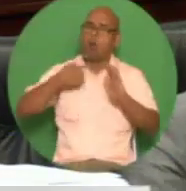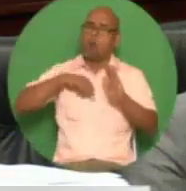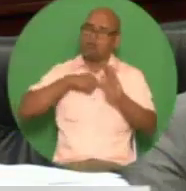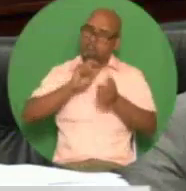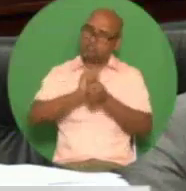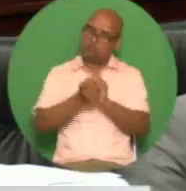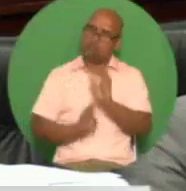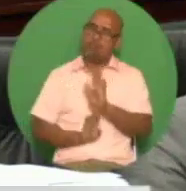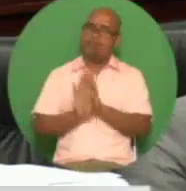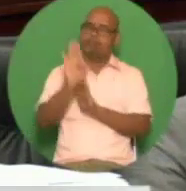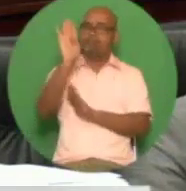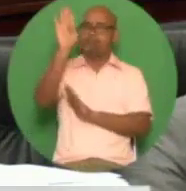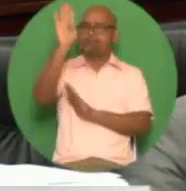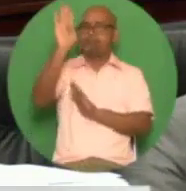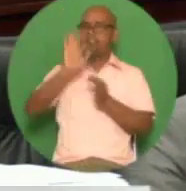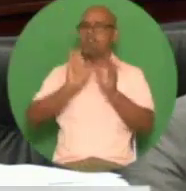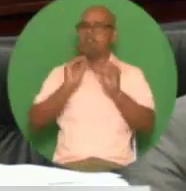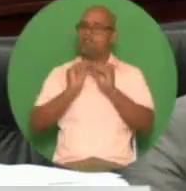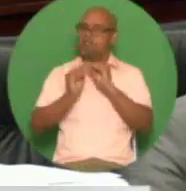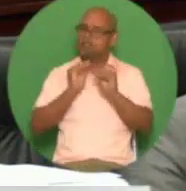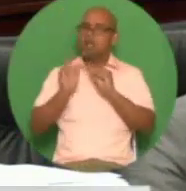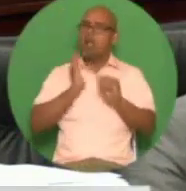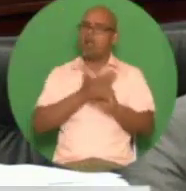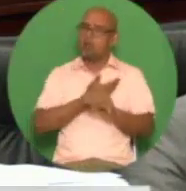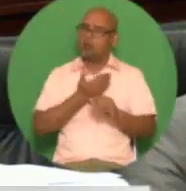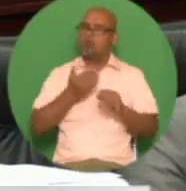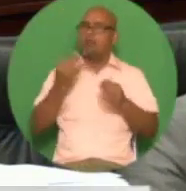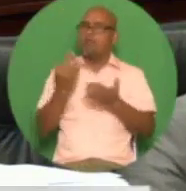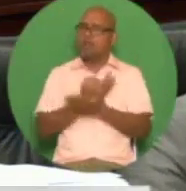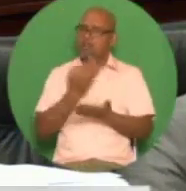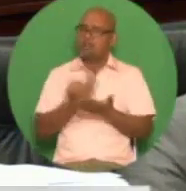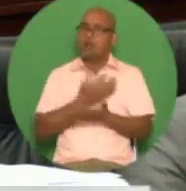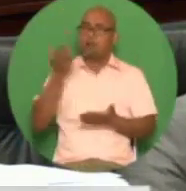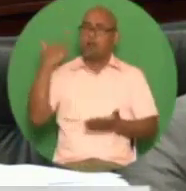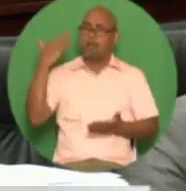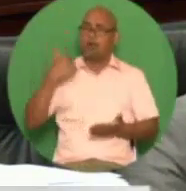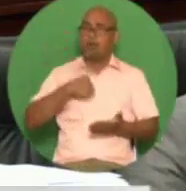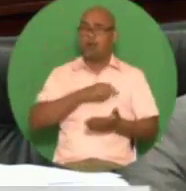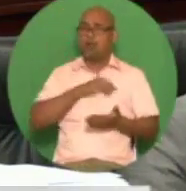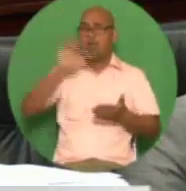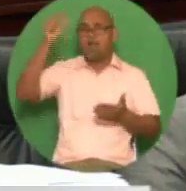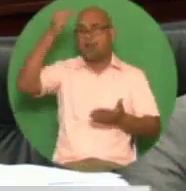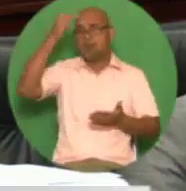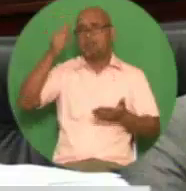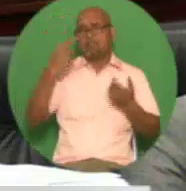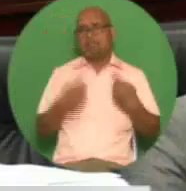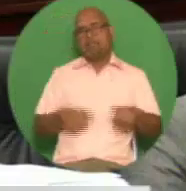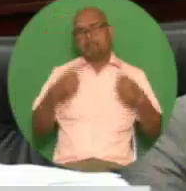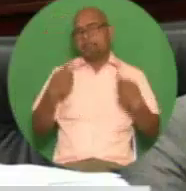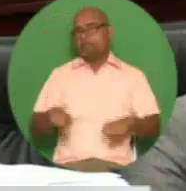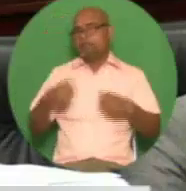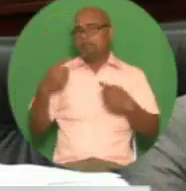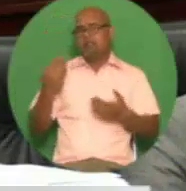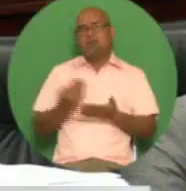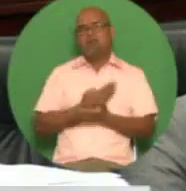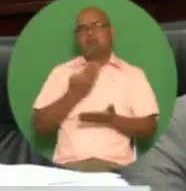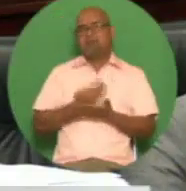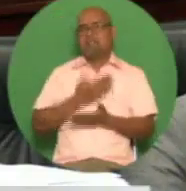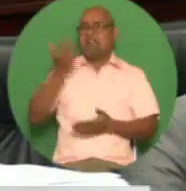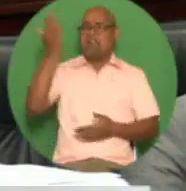finances we were in crisis when we took over madam speaker our budget team for that year said it all